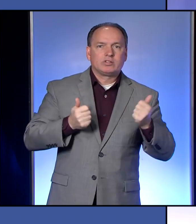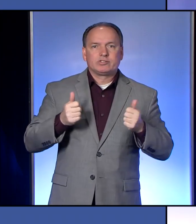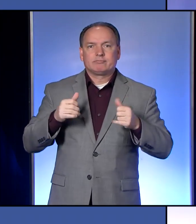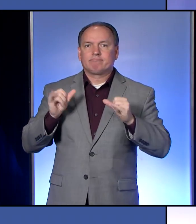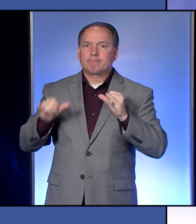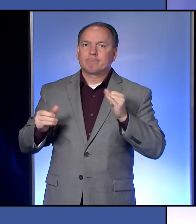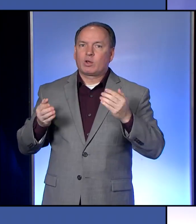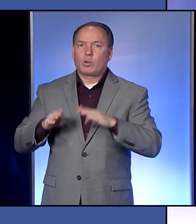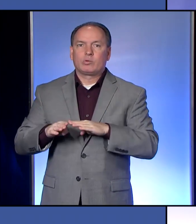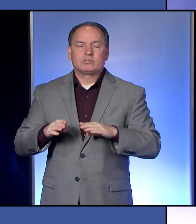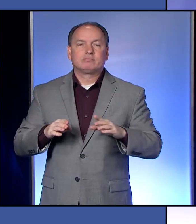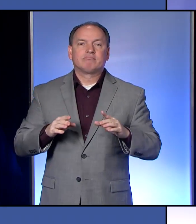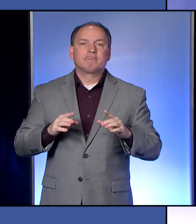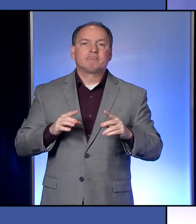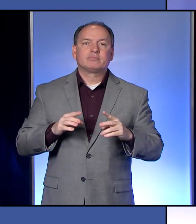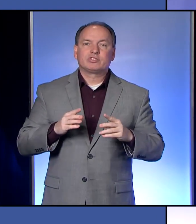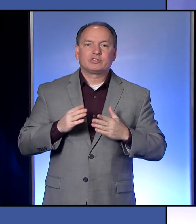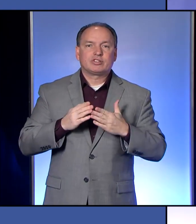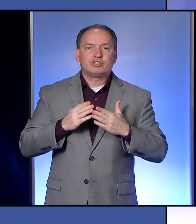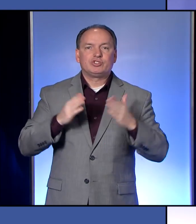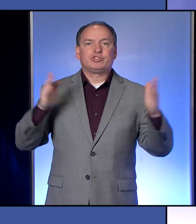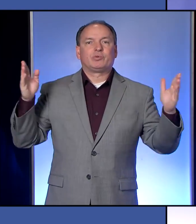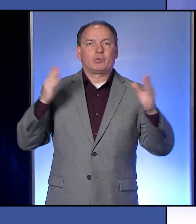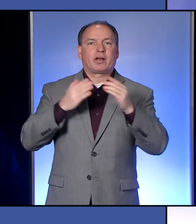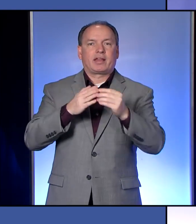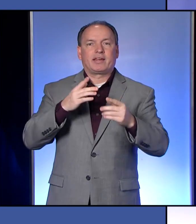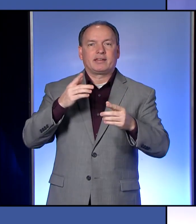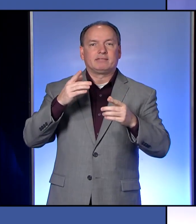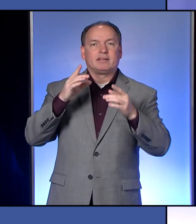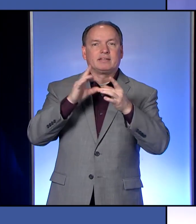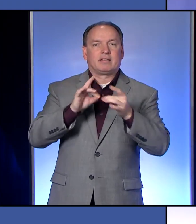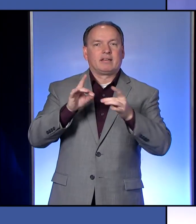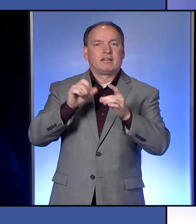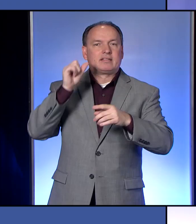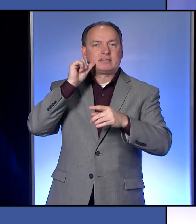will not be except for a very general guideline that came from the state yesterday.